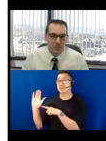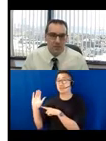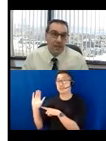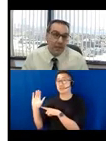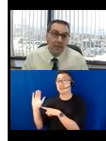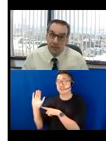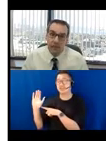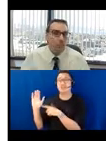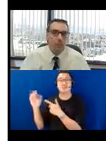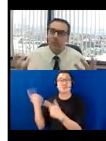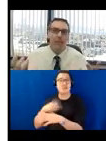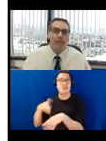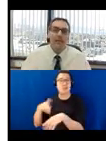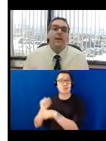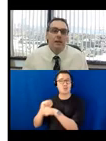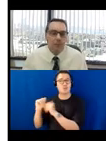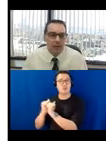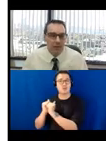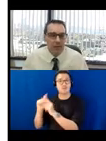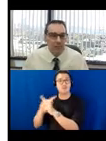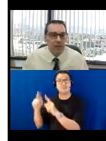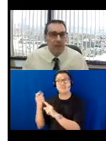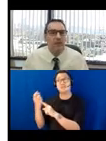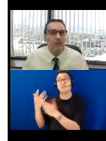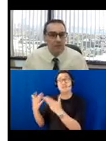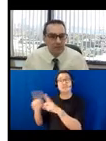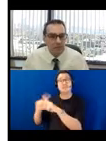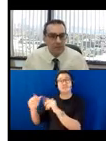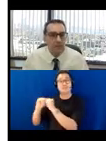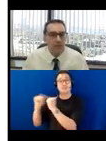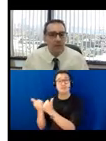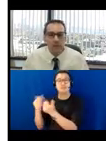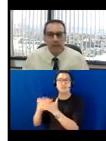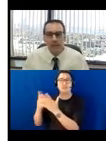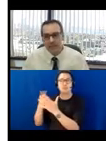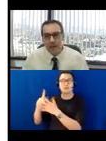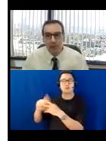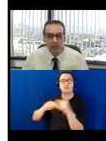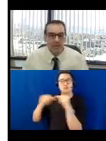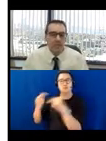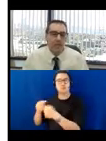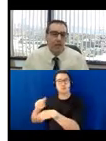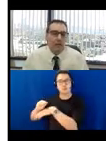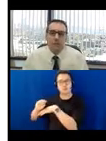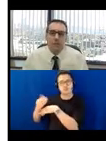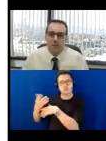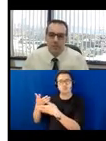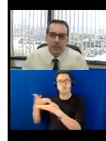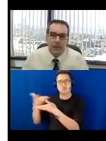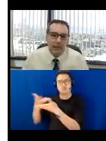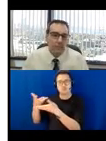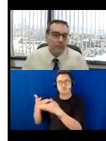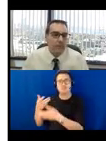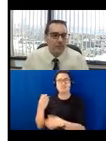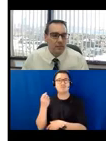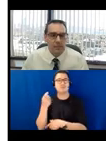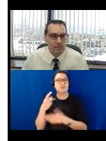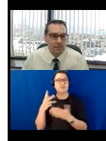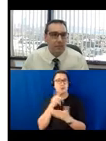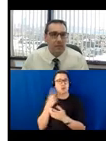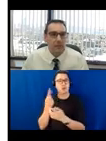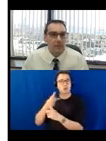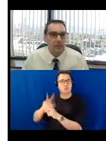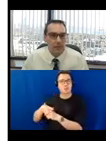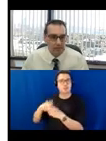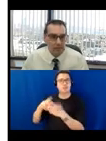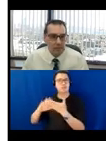Commission's. But again, they're probably yet another body that would need to be consulted. And that's now raises it not only from the municipality, but potentially to the